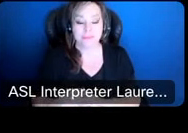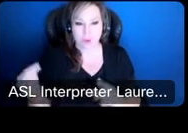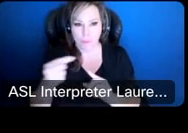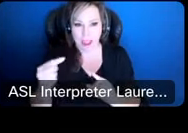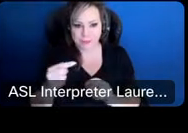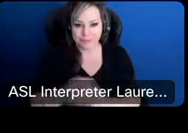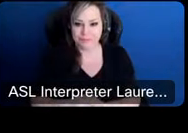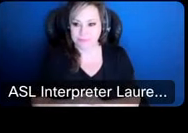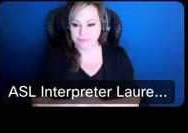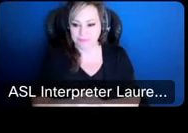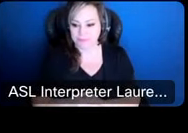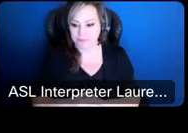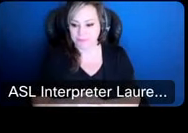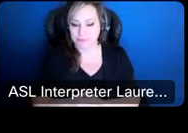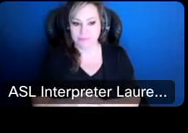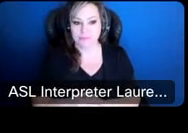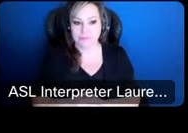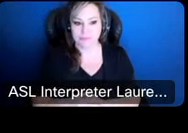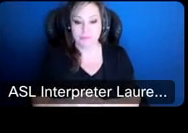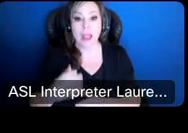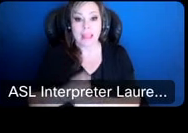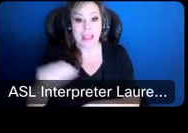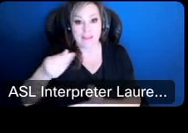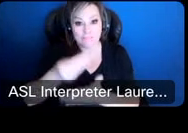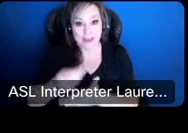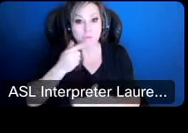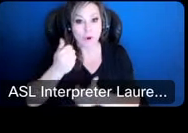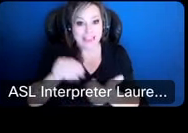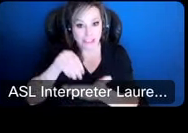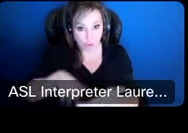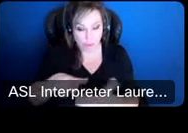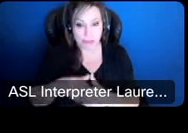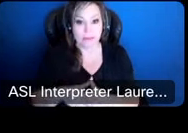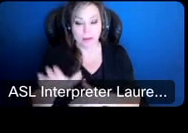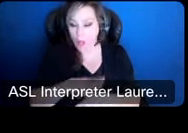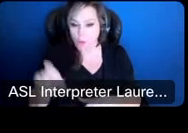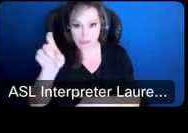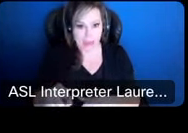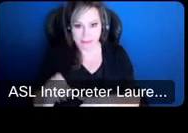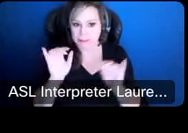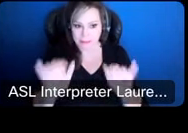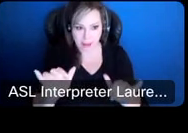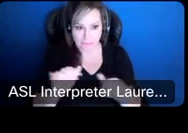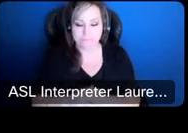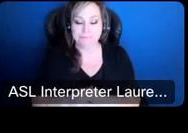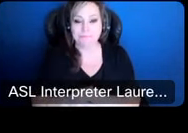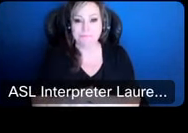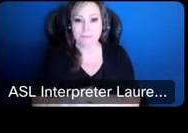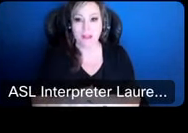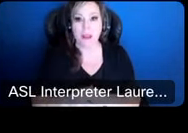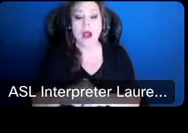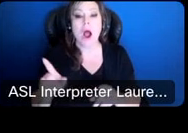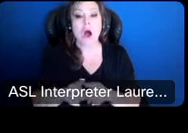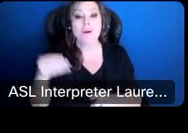we get uh funding per student and that's across the state we'll talk about that one in a second and we also get funded